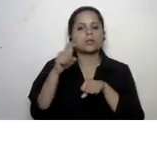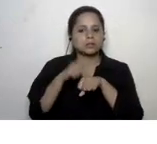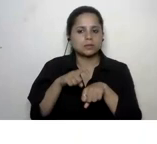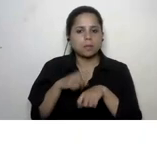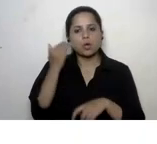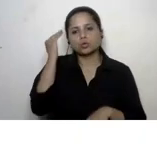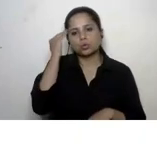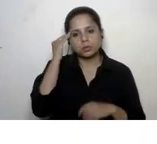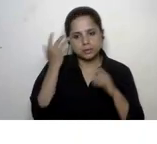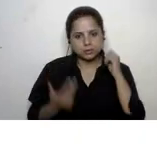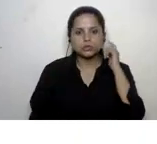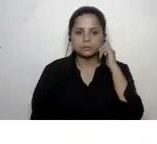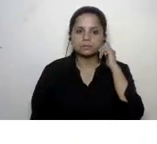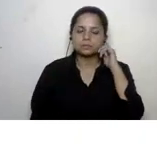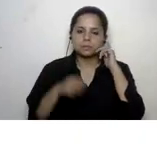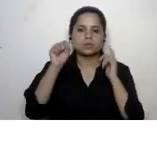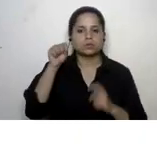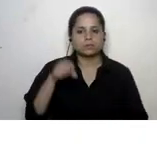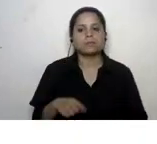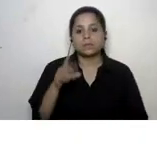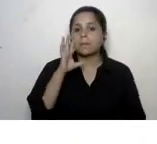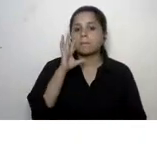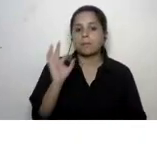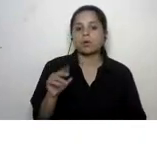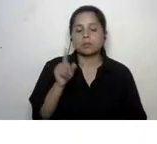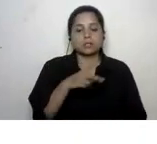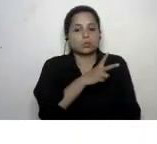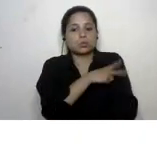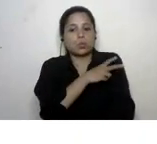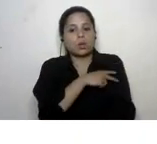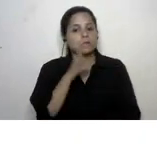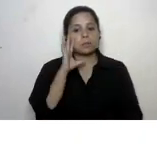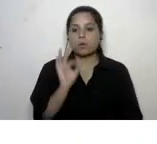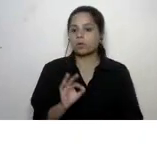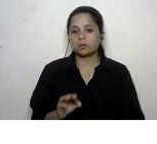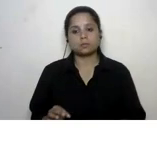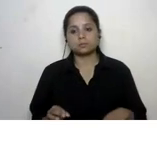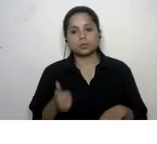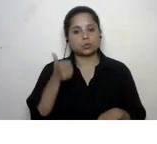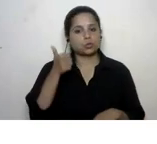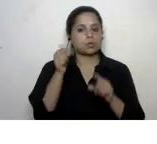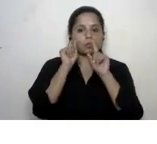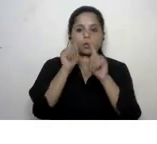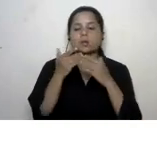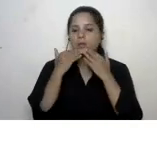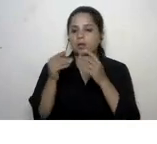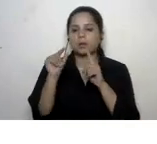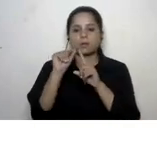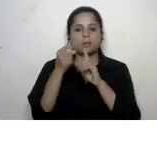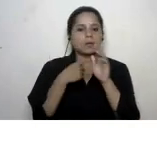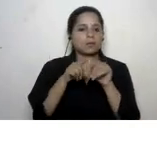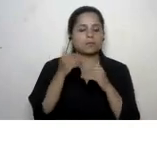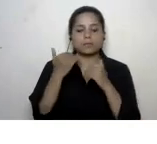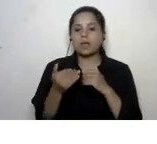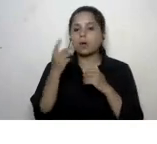knowledge yes it's very important to volunteer that's a good point thank you priya so now